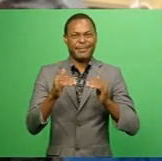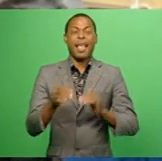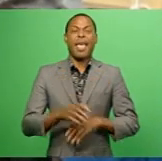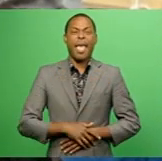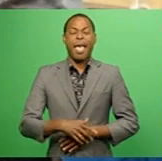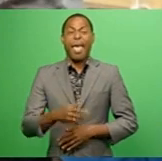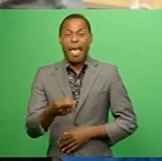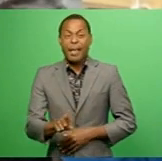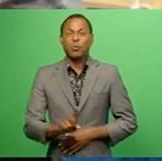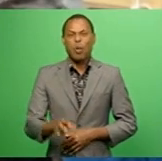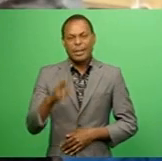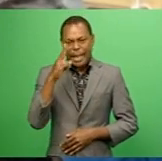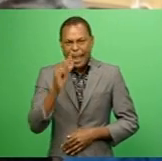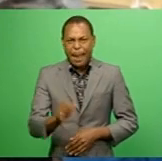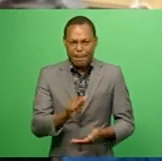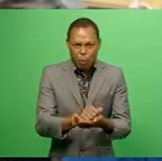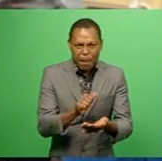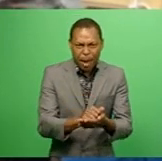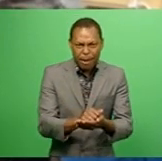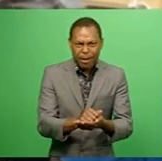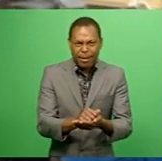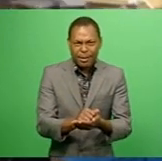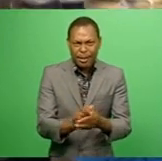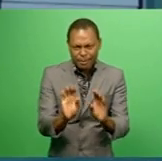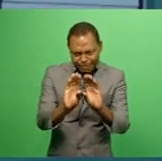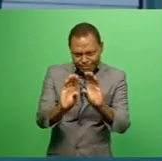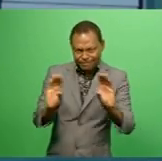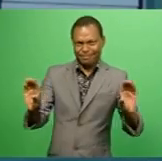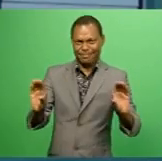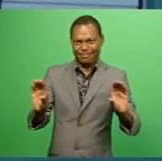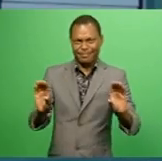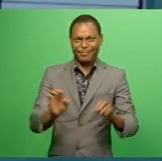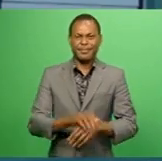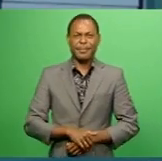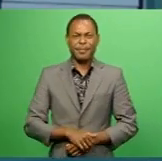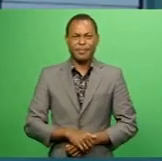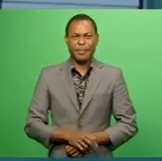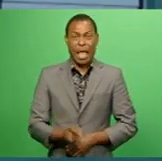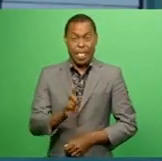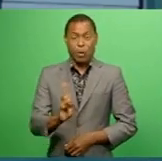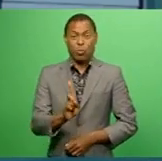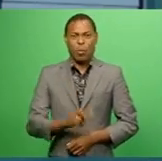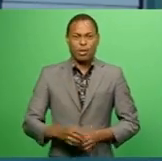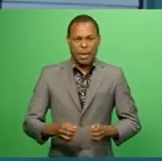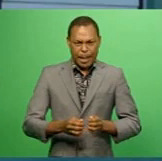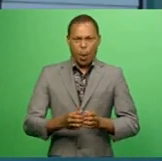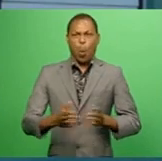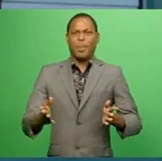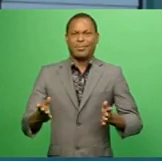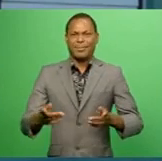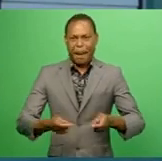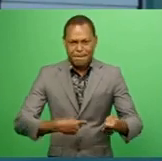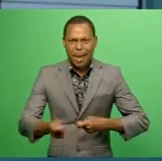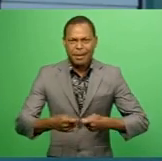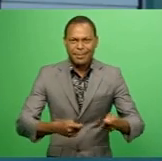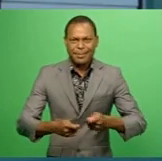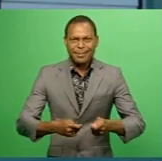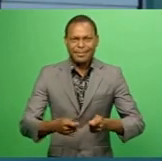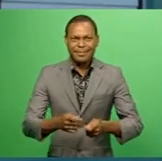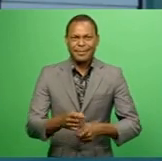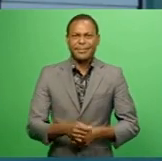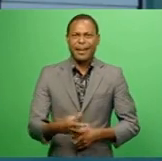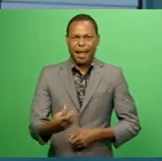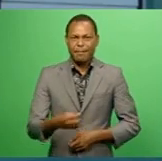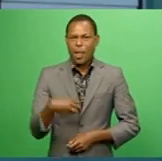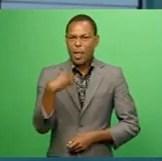Quality controls in place, you know, with extracts, then it opens up additional markets, particularly in the